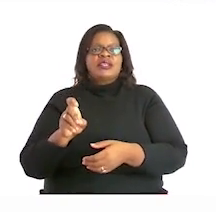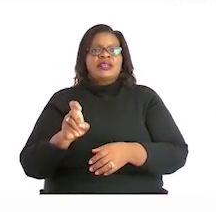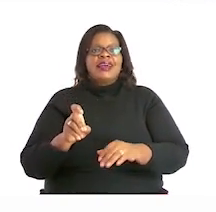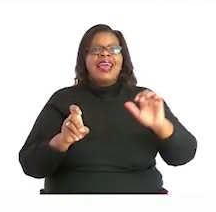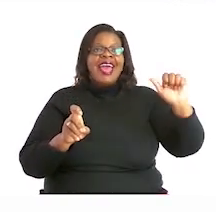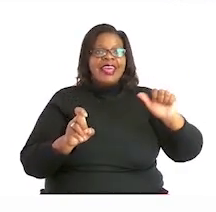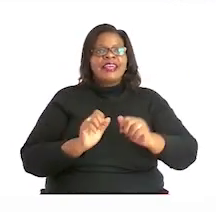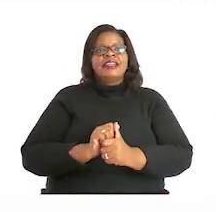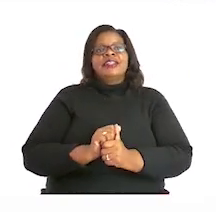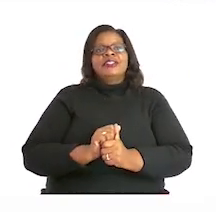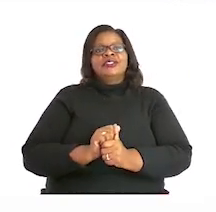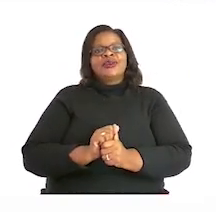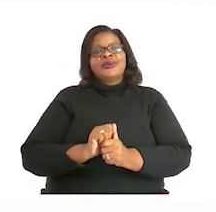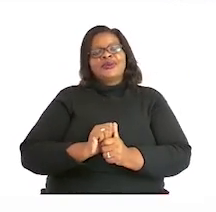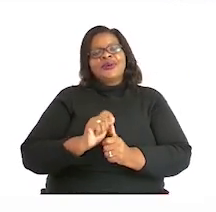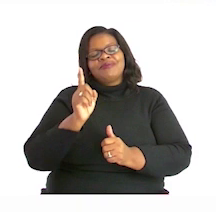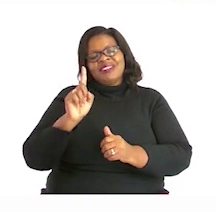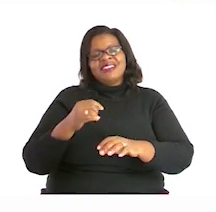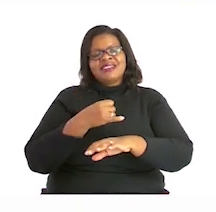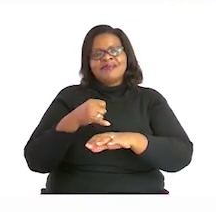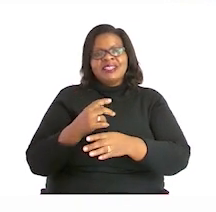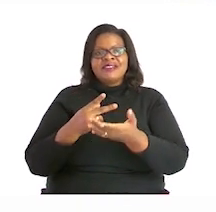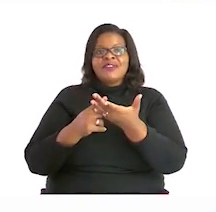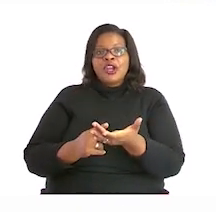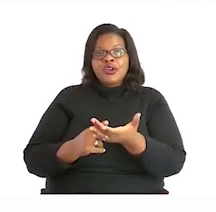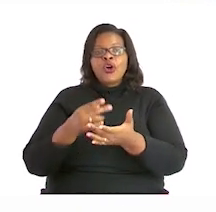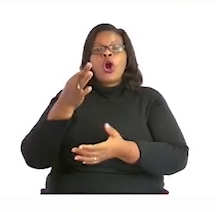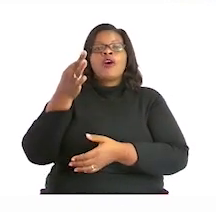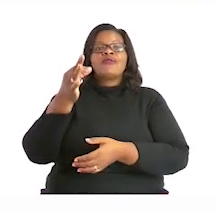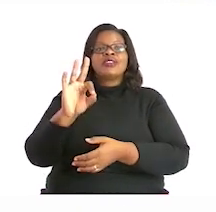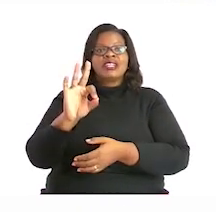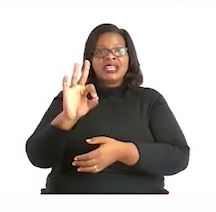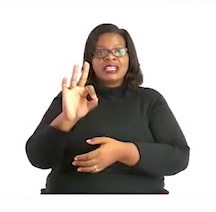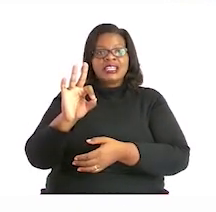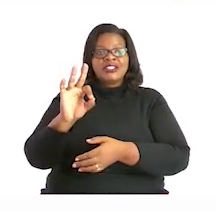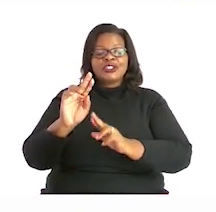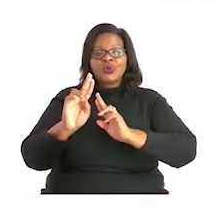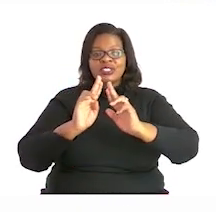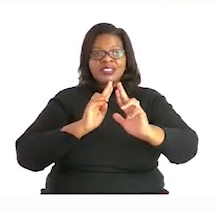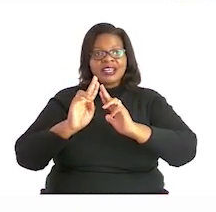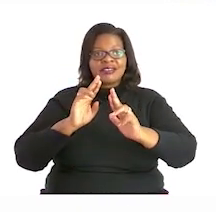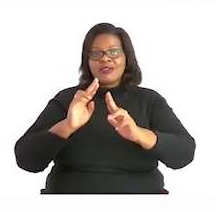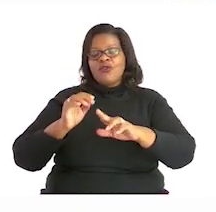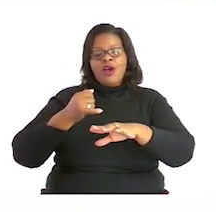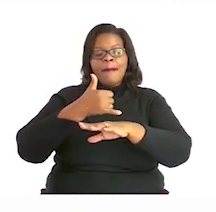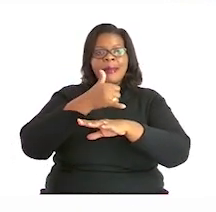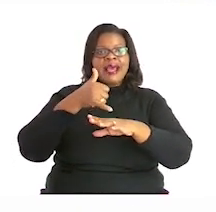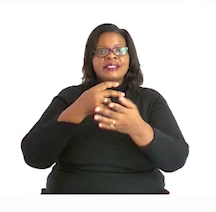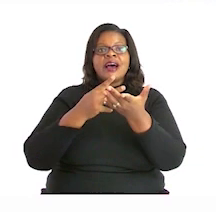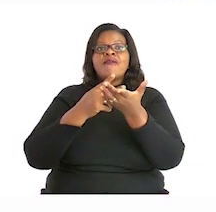the place value of the nine? Remember the word place? Place means